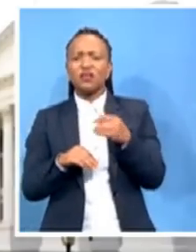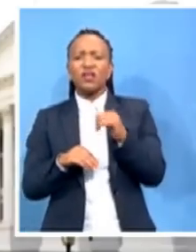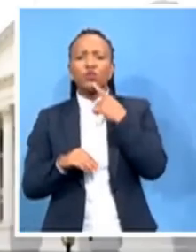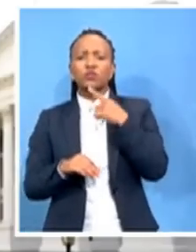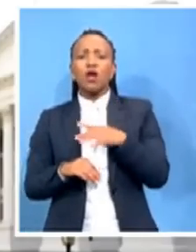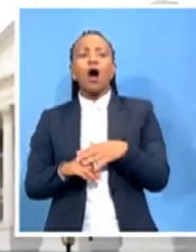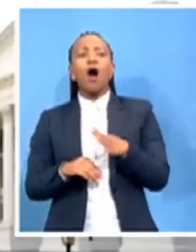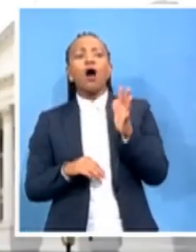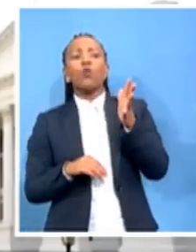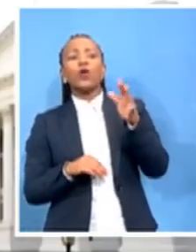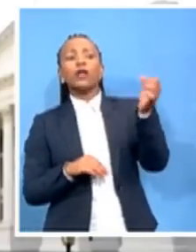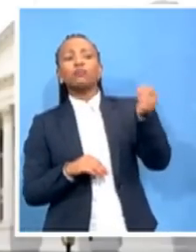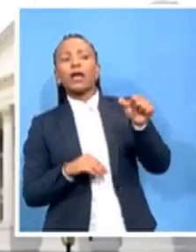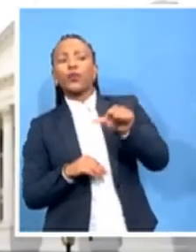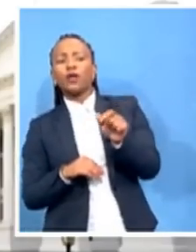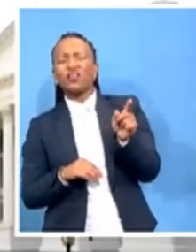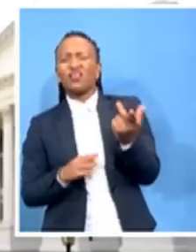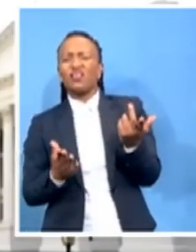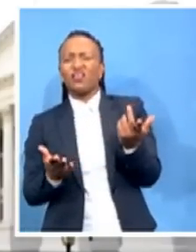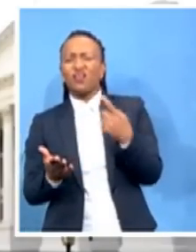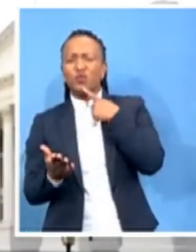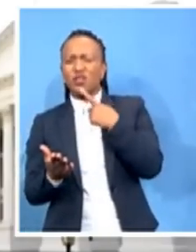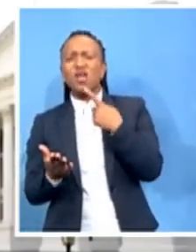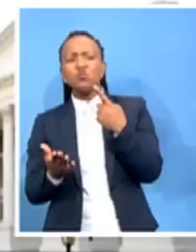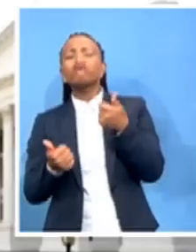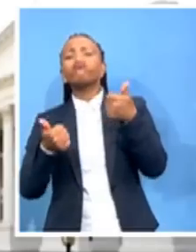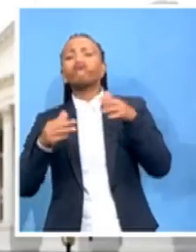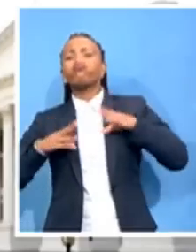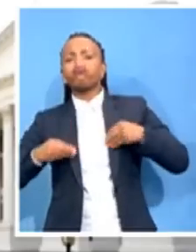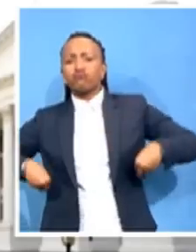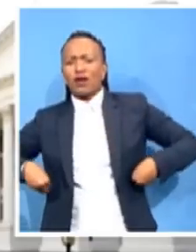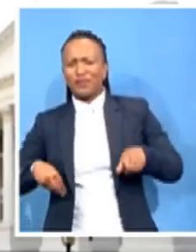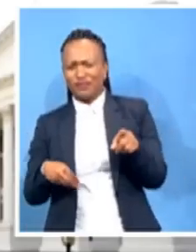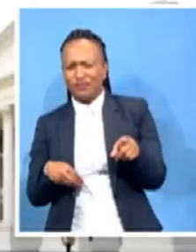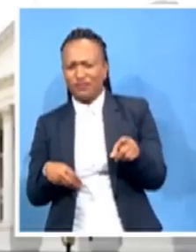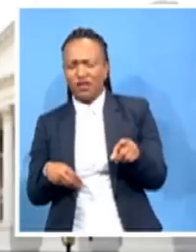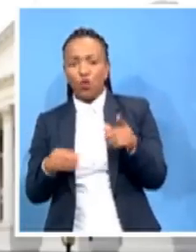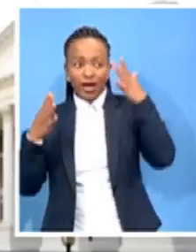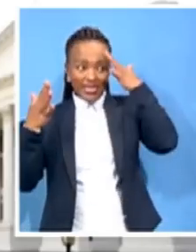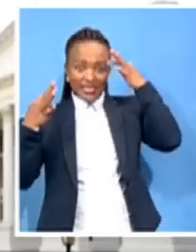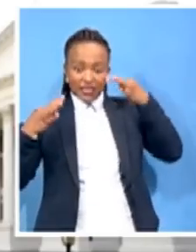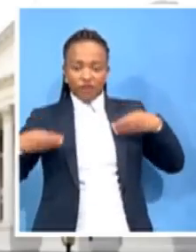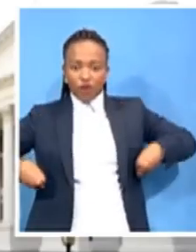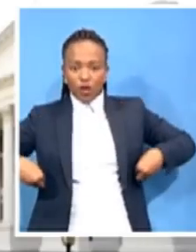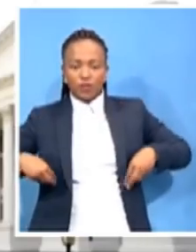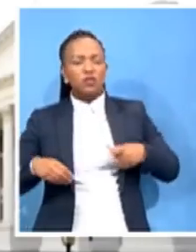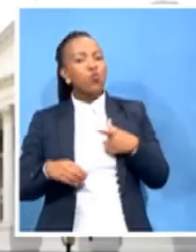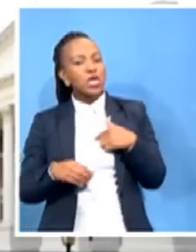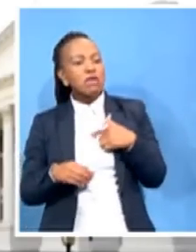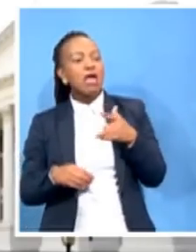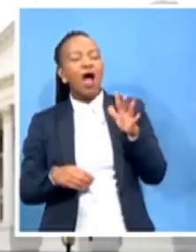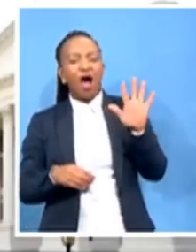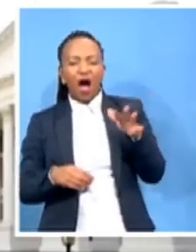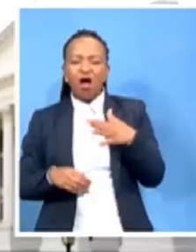that you condone corruption. So decisions about corruption, we are not sympathetic to it. we support the decision of the National